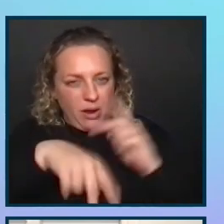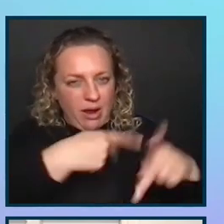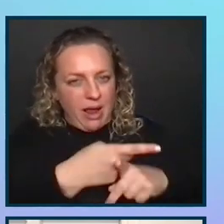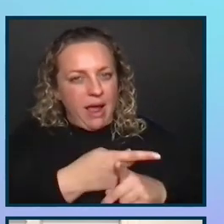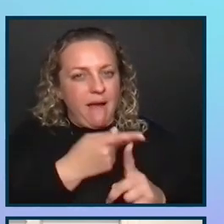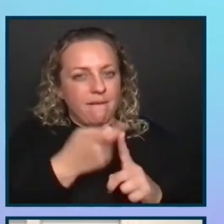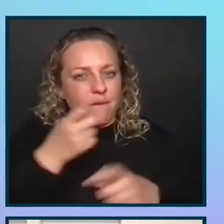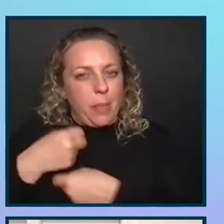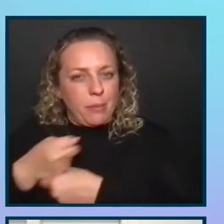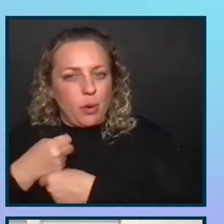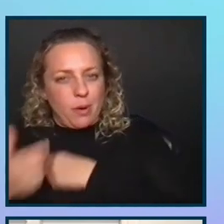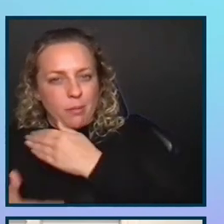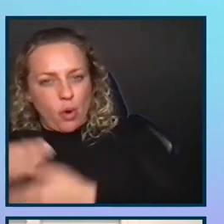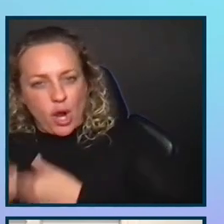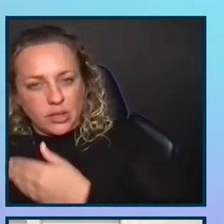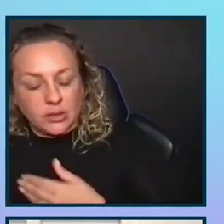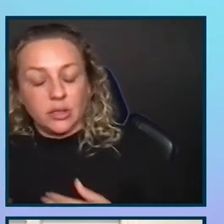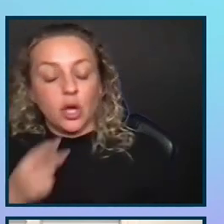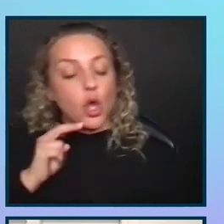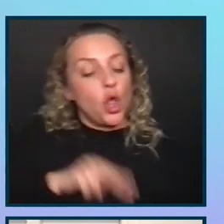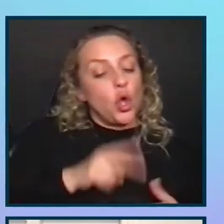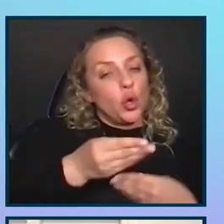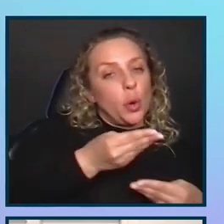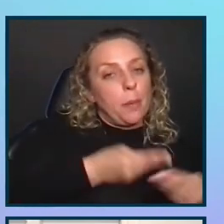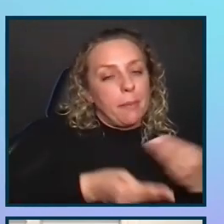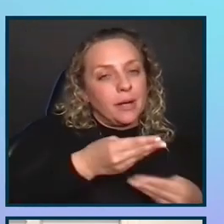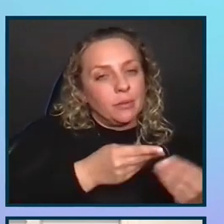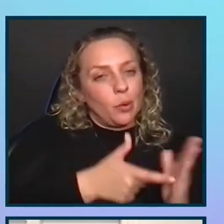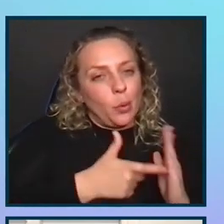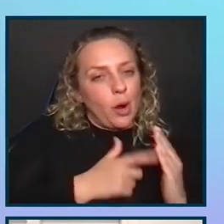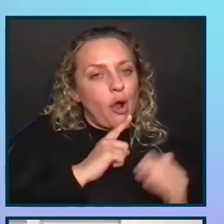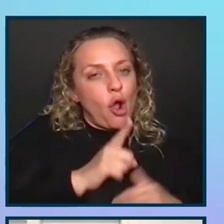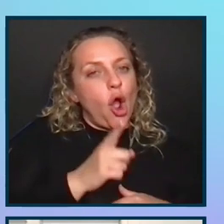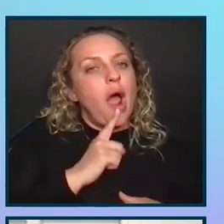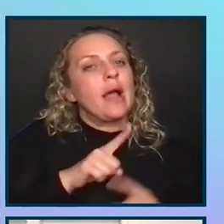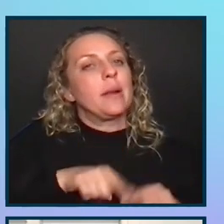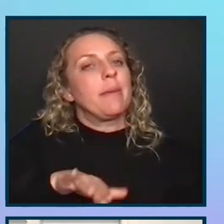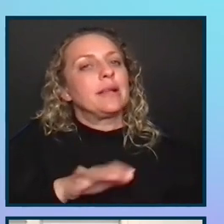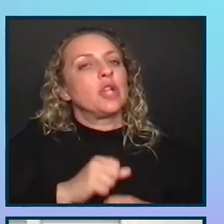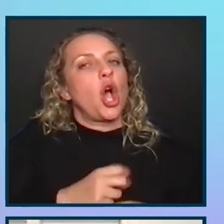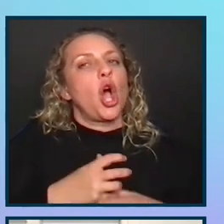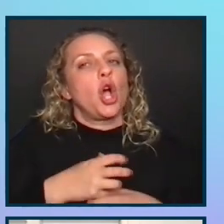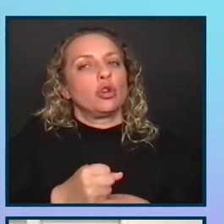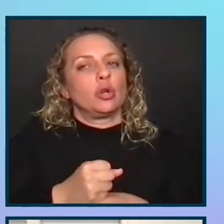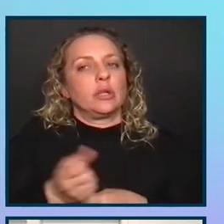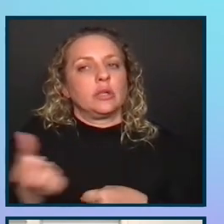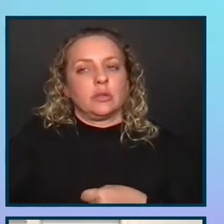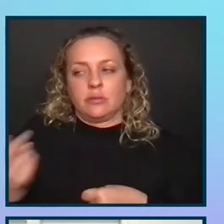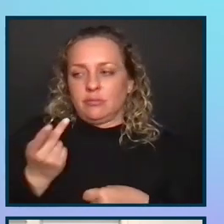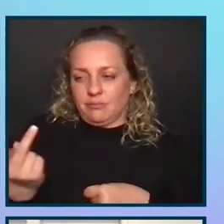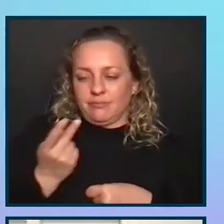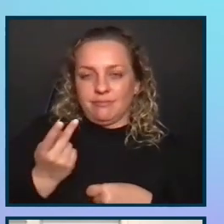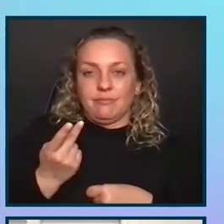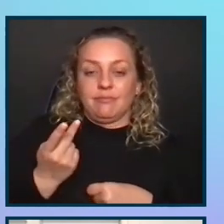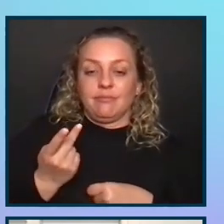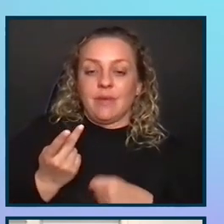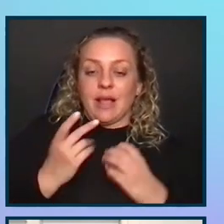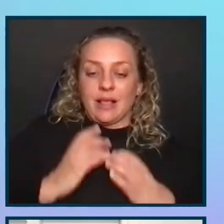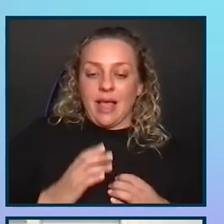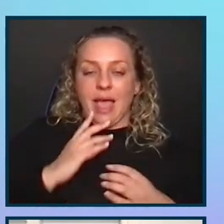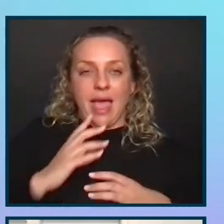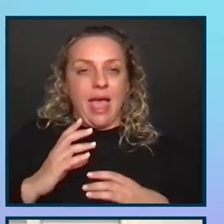on understanding what your budget requirements are. And it does depend on a trust between client and vendor to know that